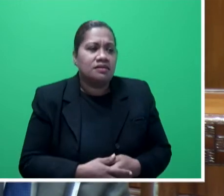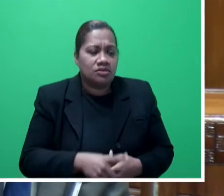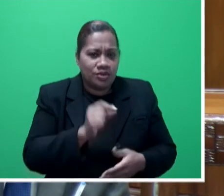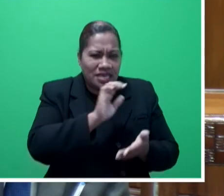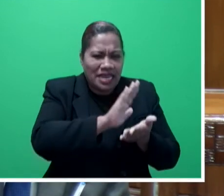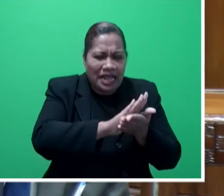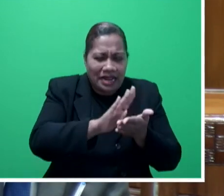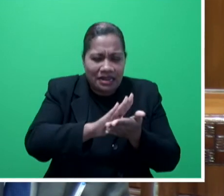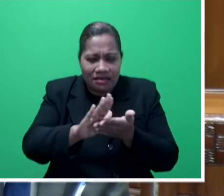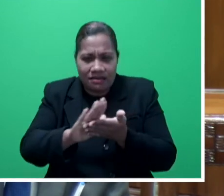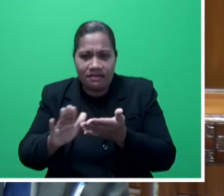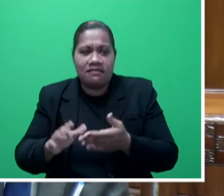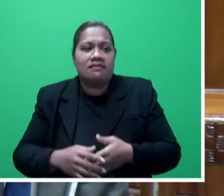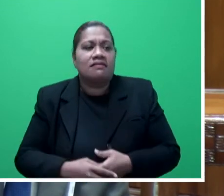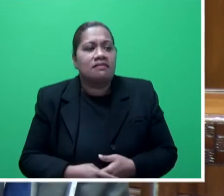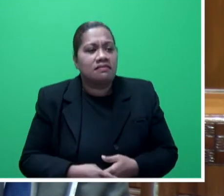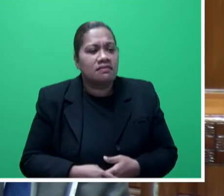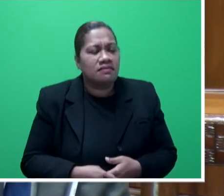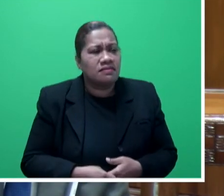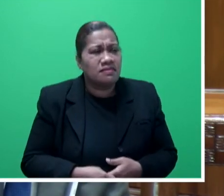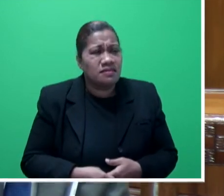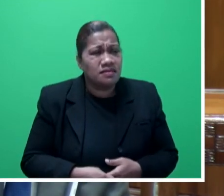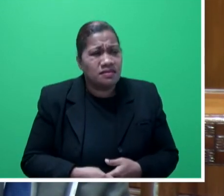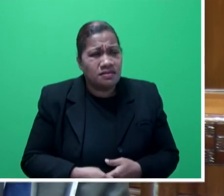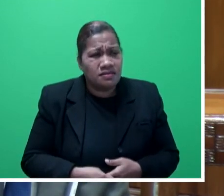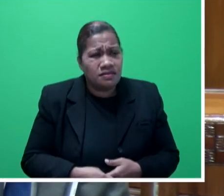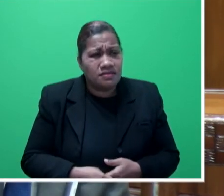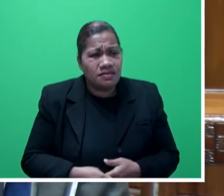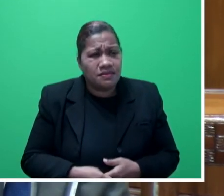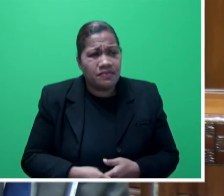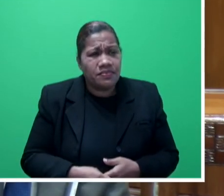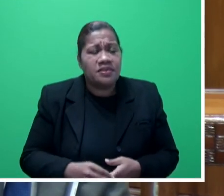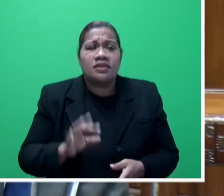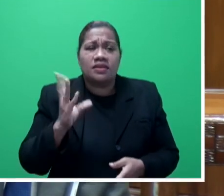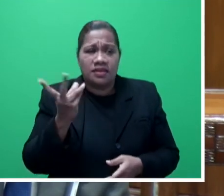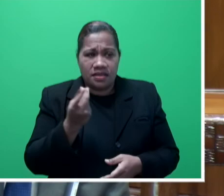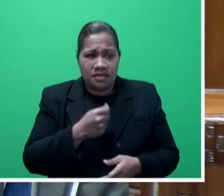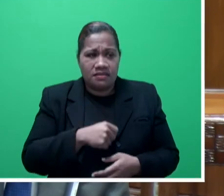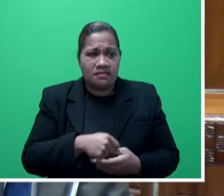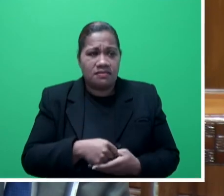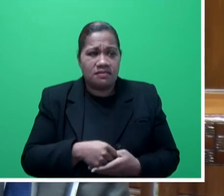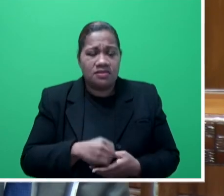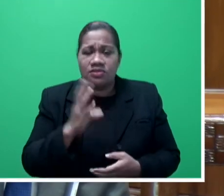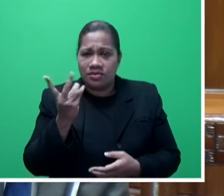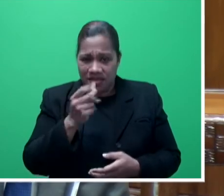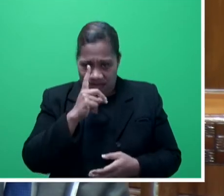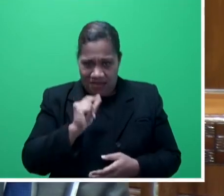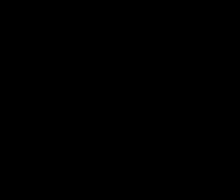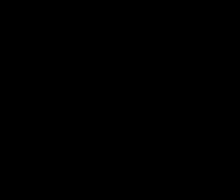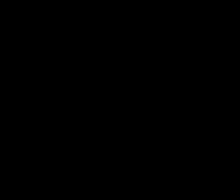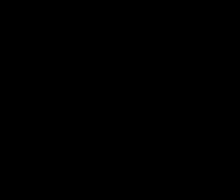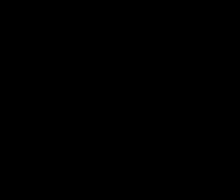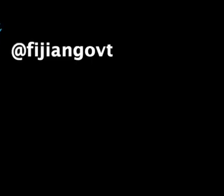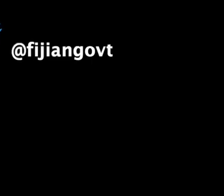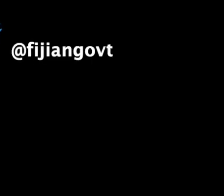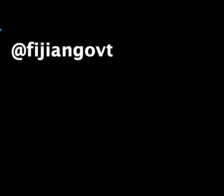get back to their original discharge capacity. Thank you, Mr. Speaker.